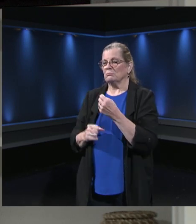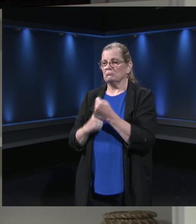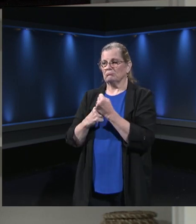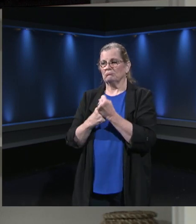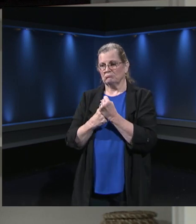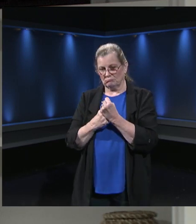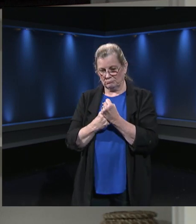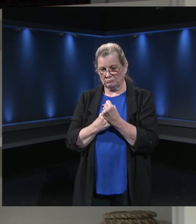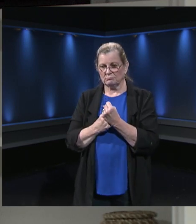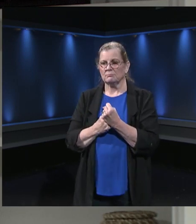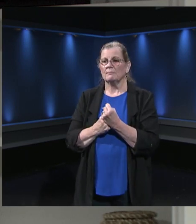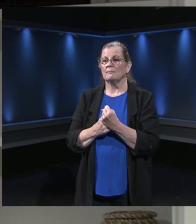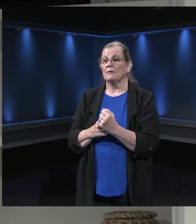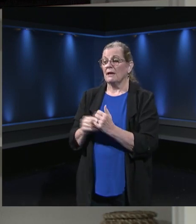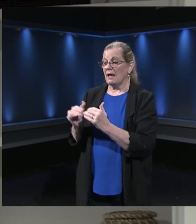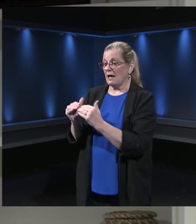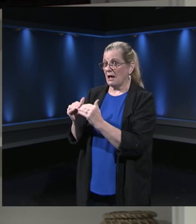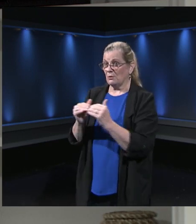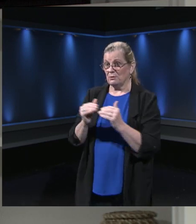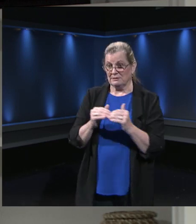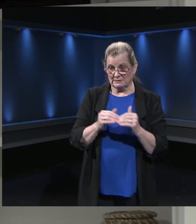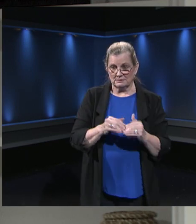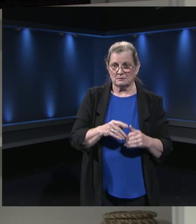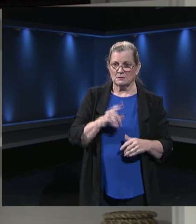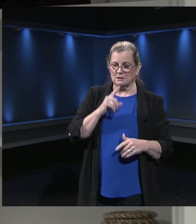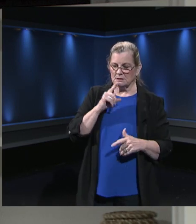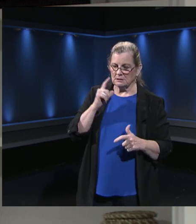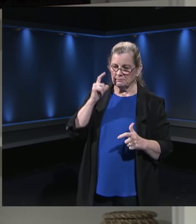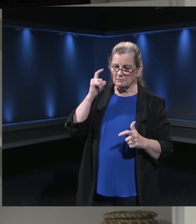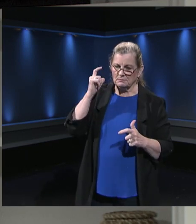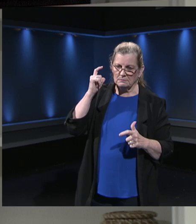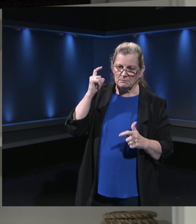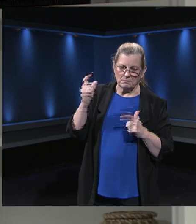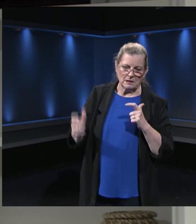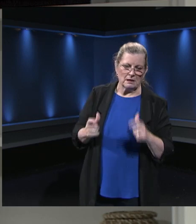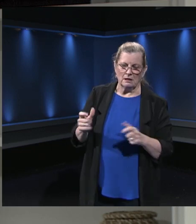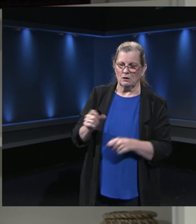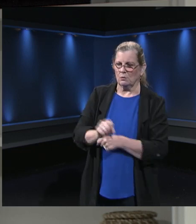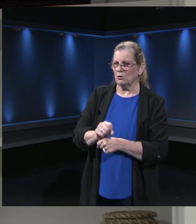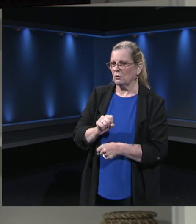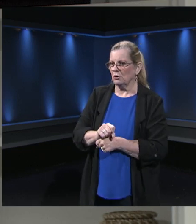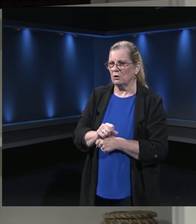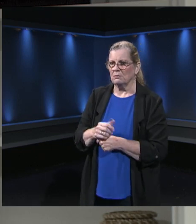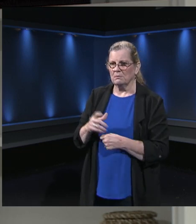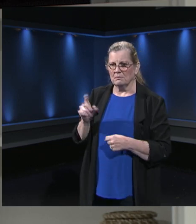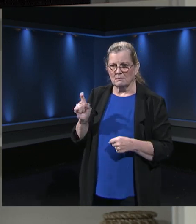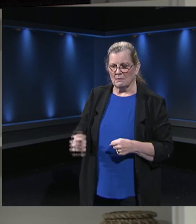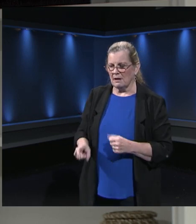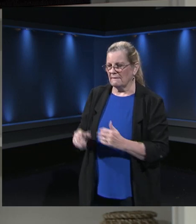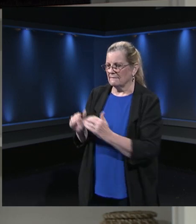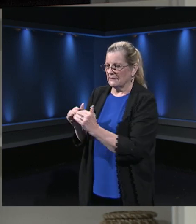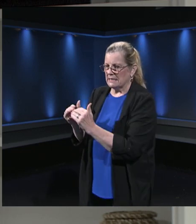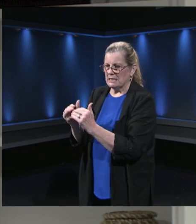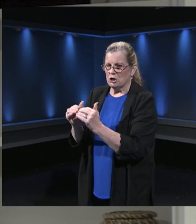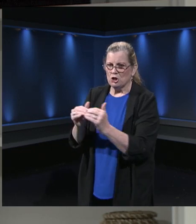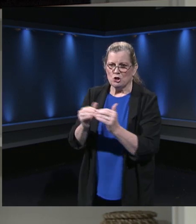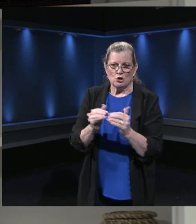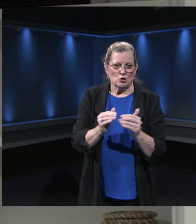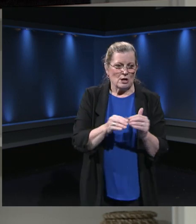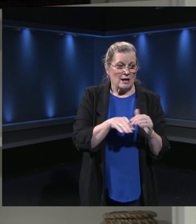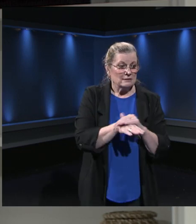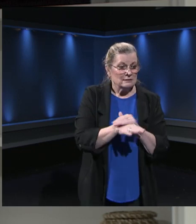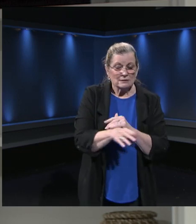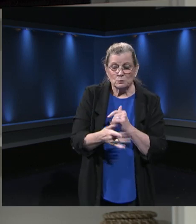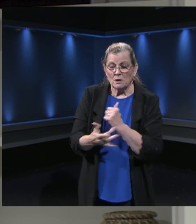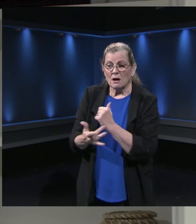Equity is part of what we must do this year, and we have to have equity and access for technology for our students to be